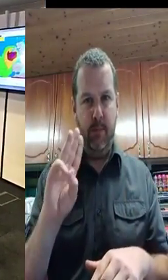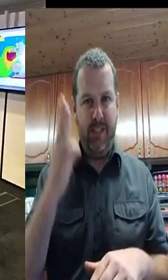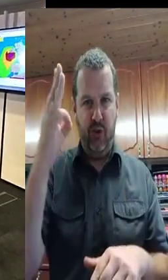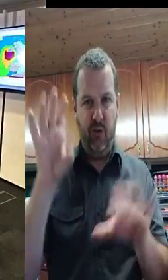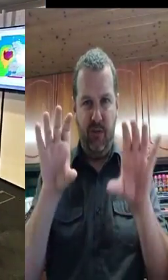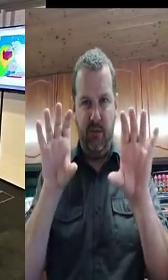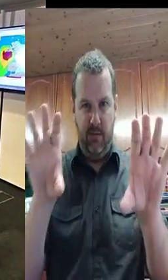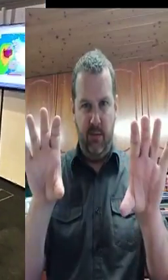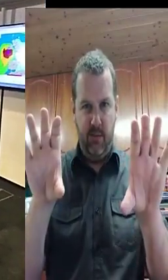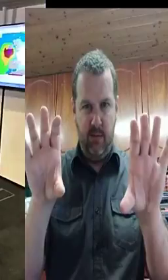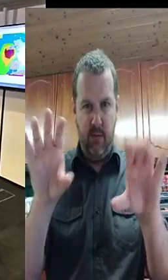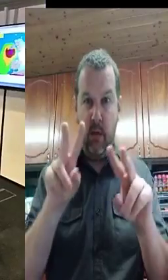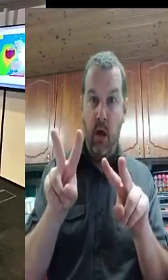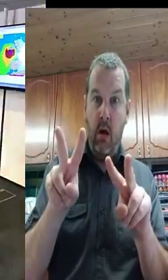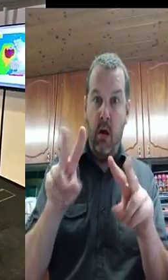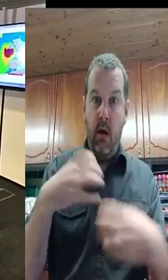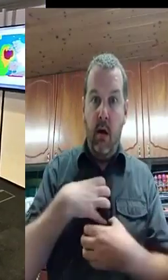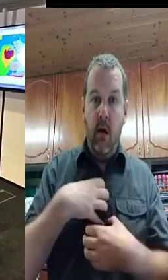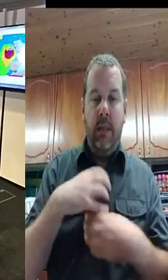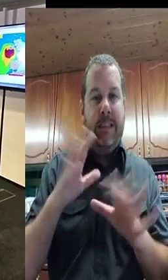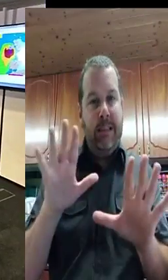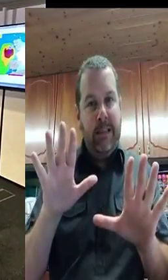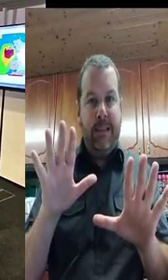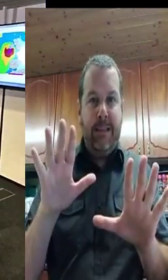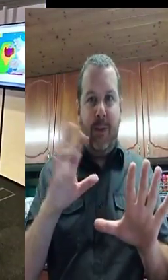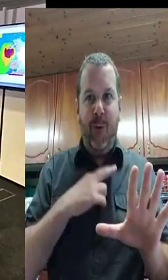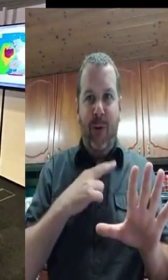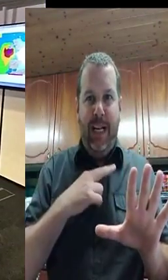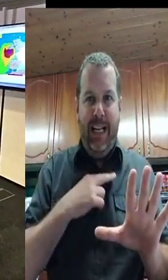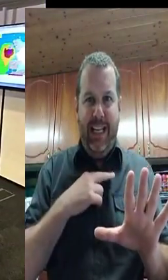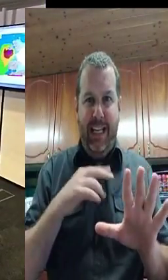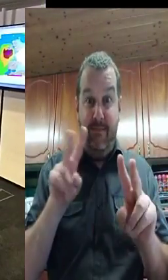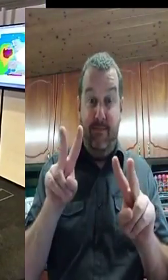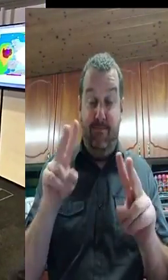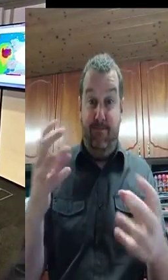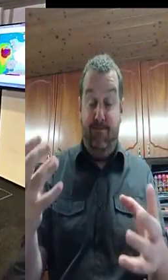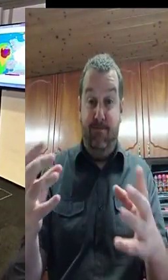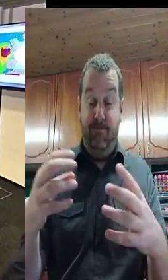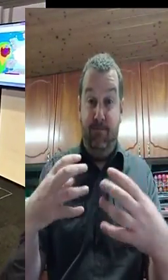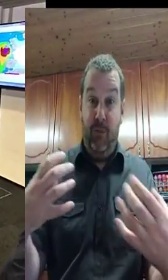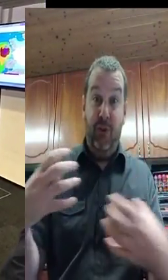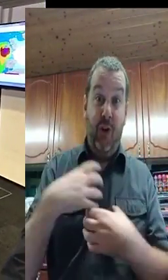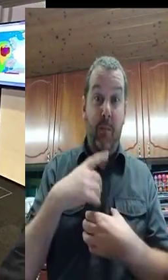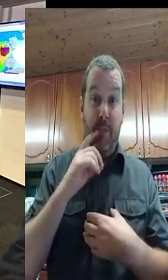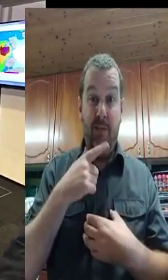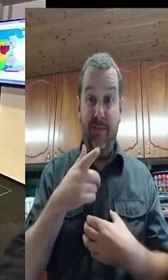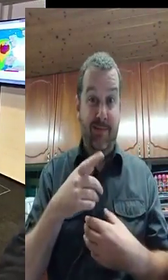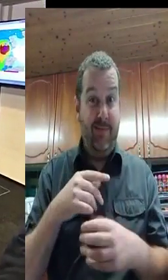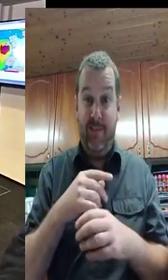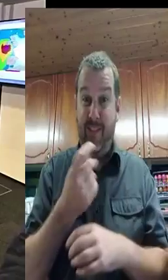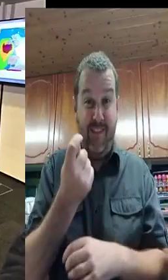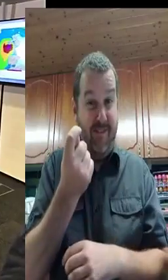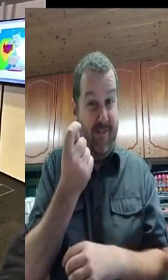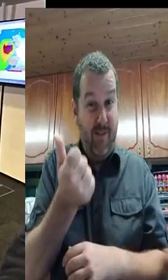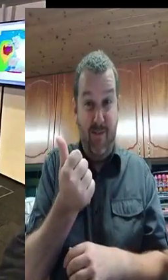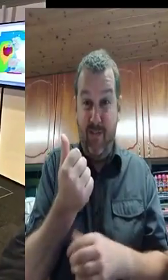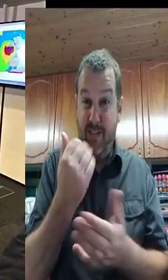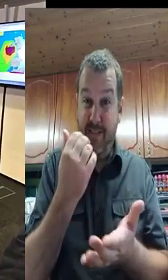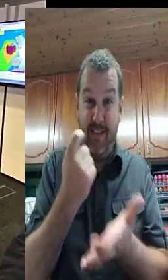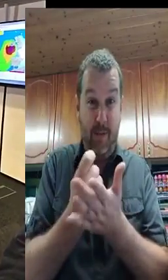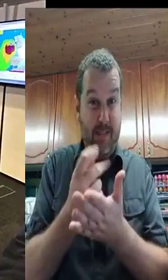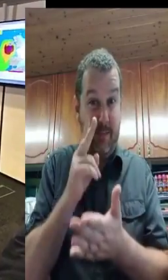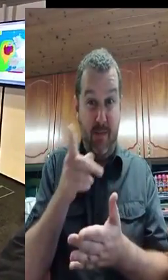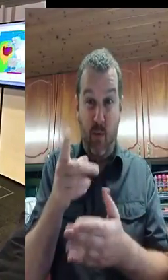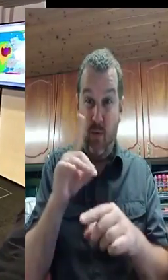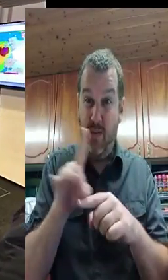high resolution, as the name implies, and it's every two and a half kilometres. And, there's a very high modelling of the orography